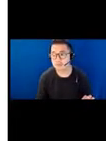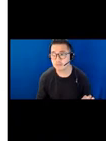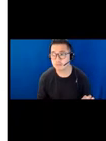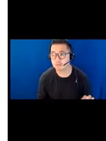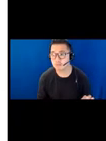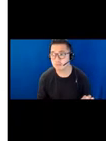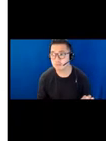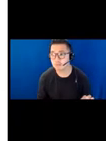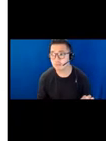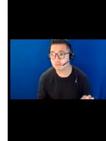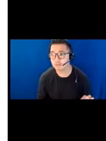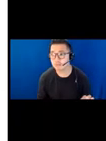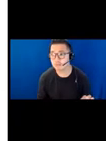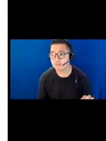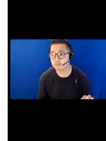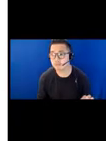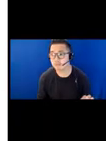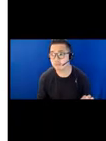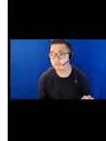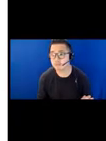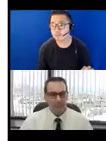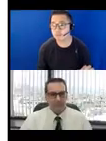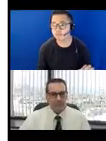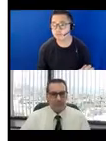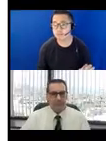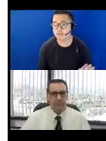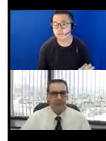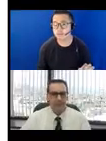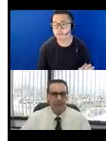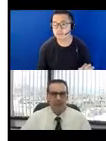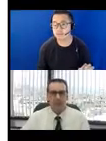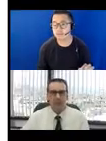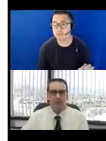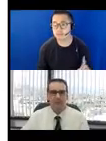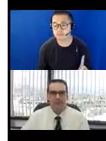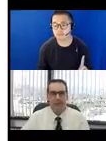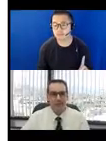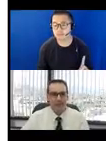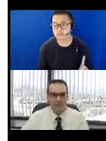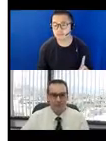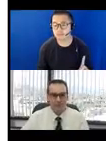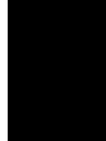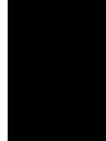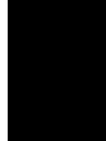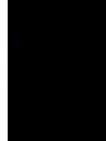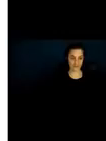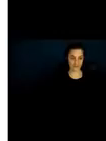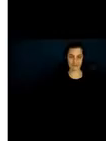And switching interpreters now. Okay. So I will hold for that.